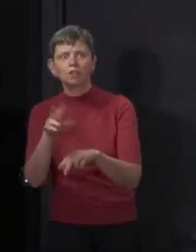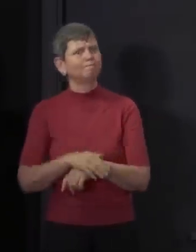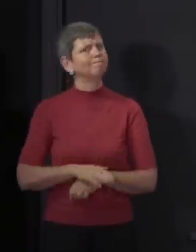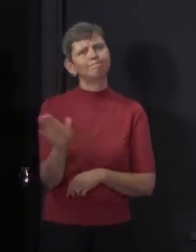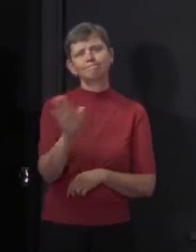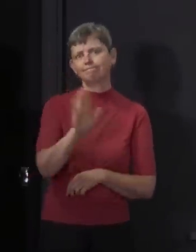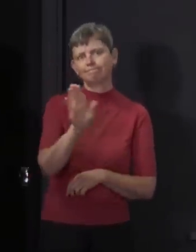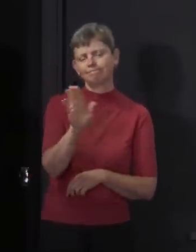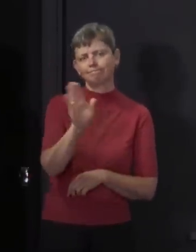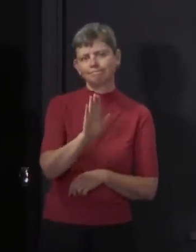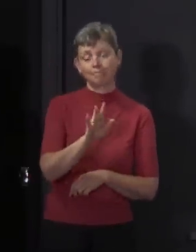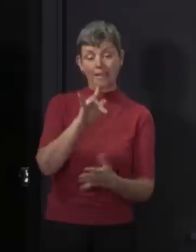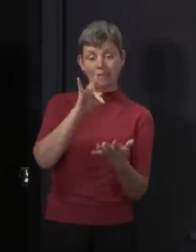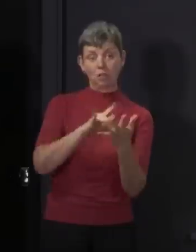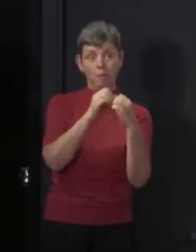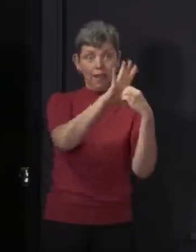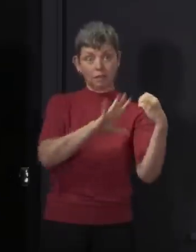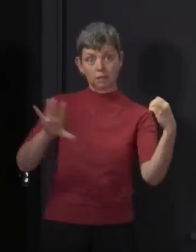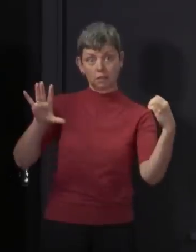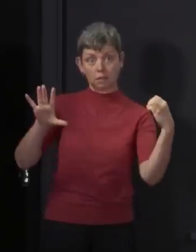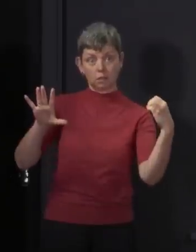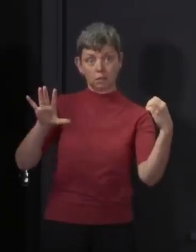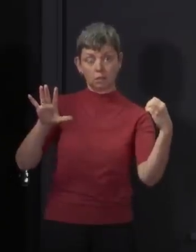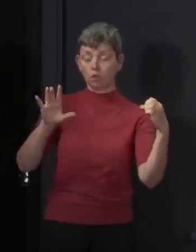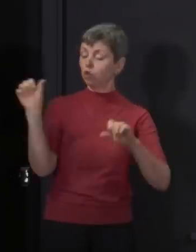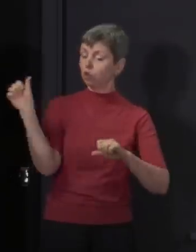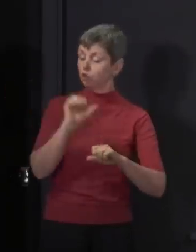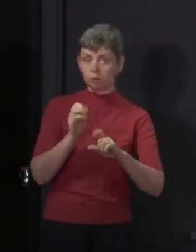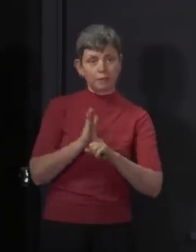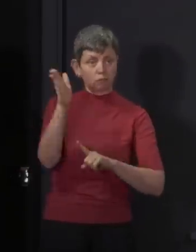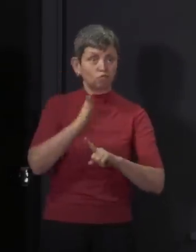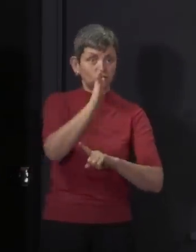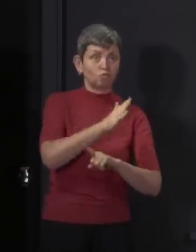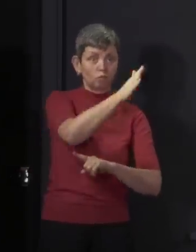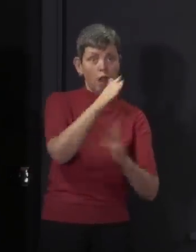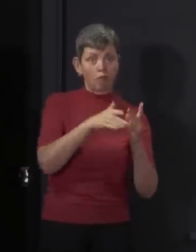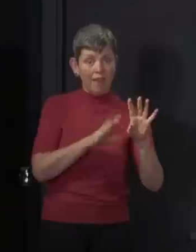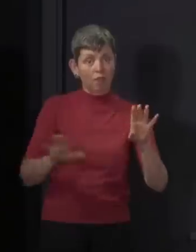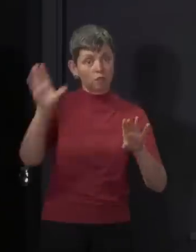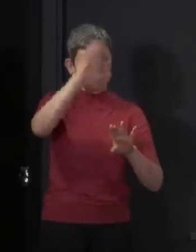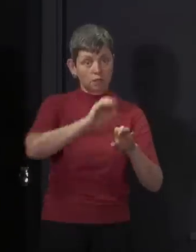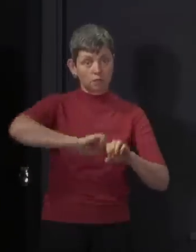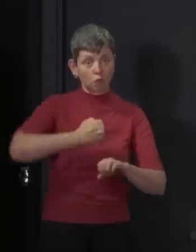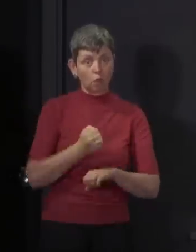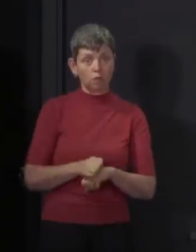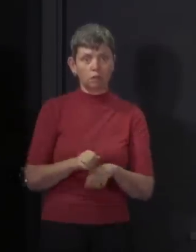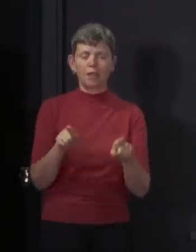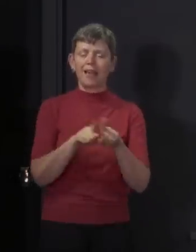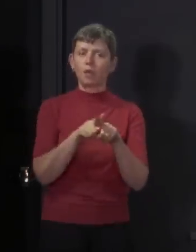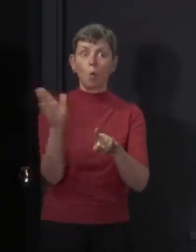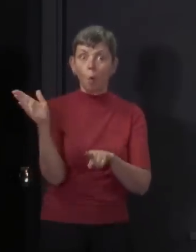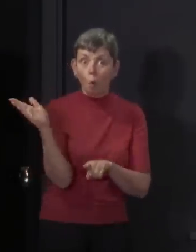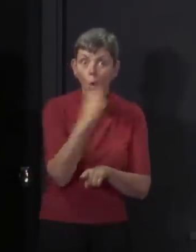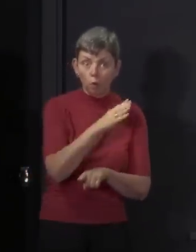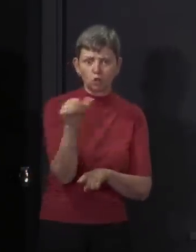right now, people in the central belt should be avoiding travel to other parts of Scotland, and all of us should be avoiding travelling to areas in England that have